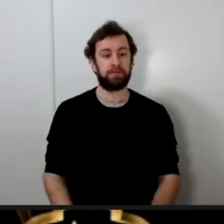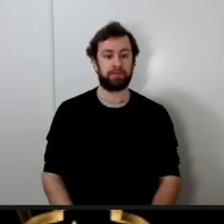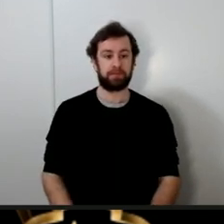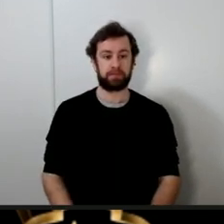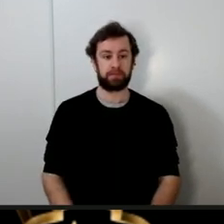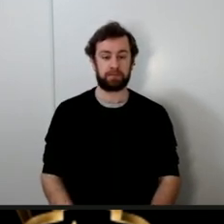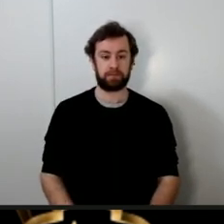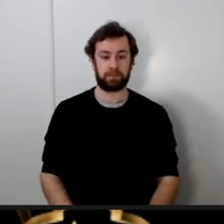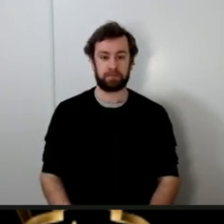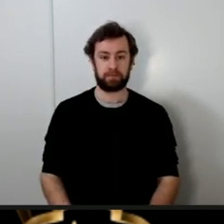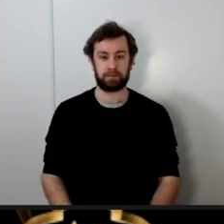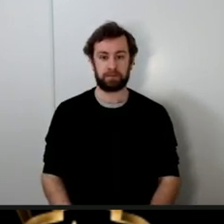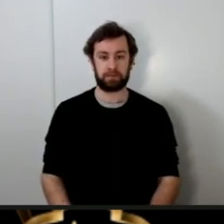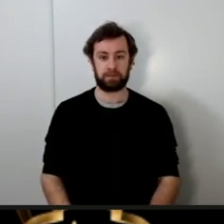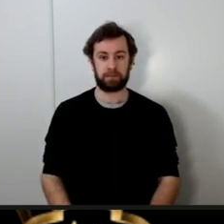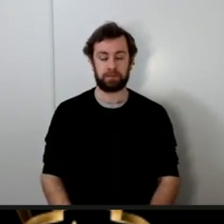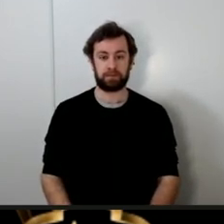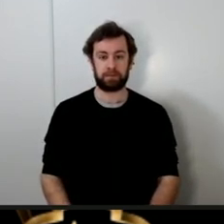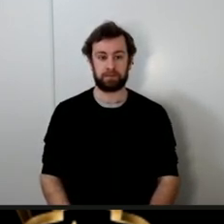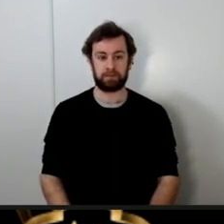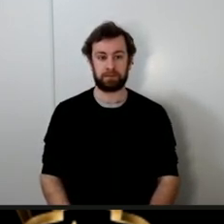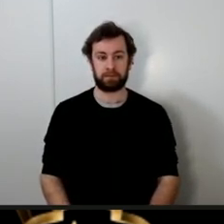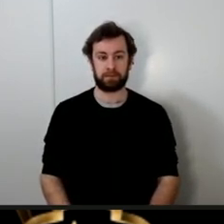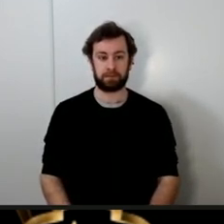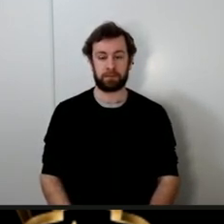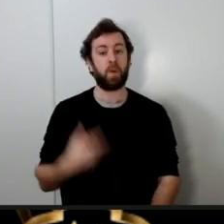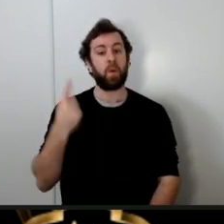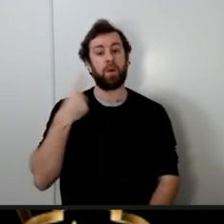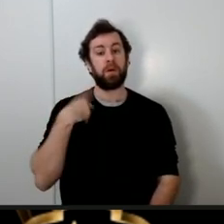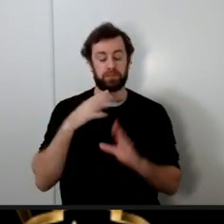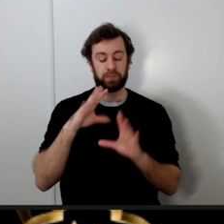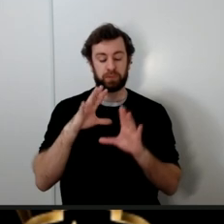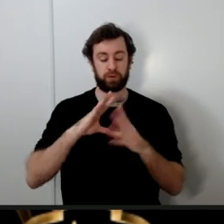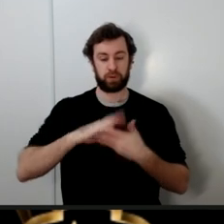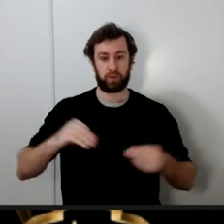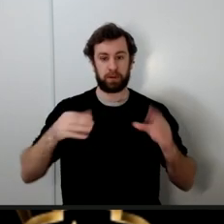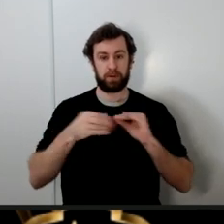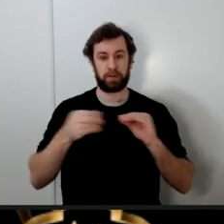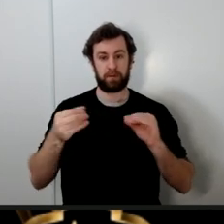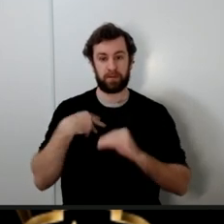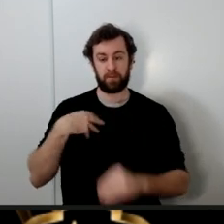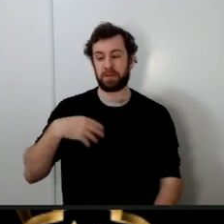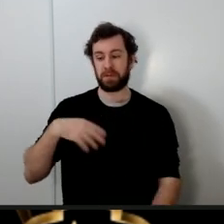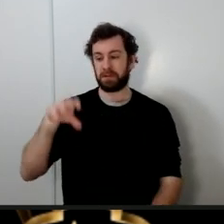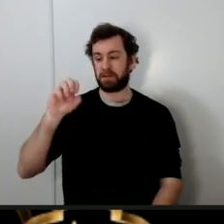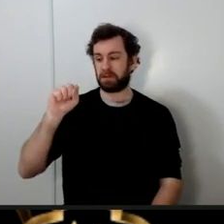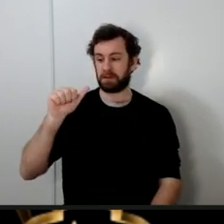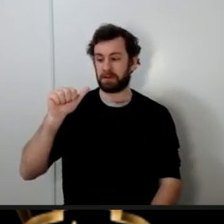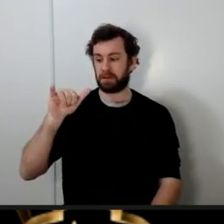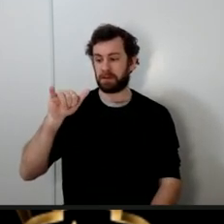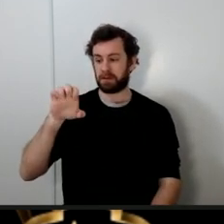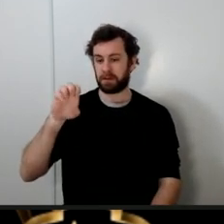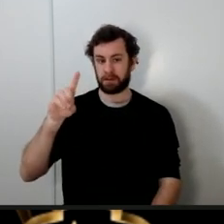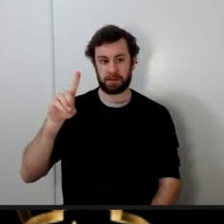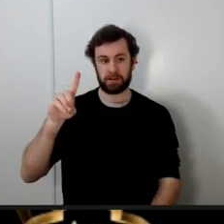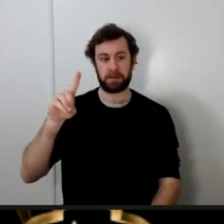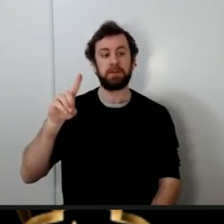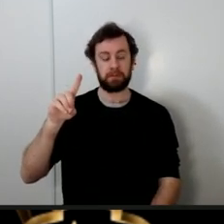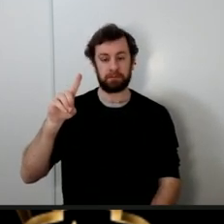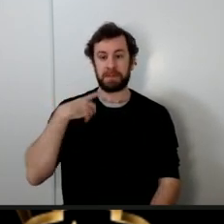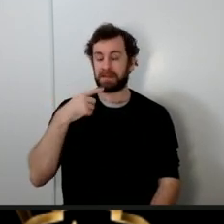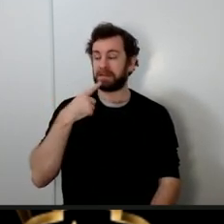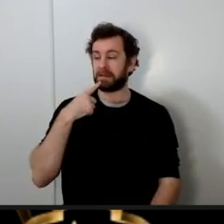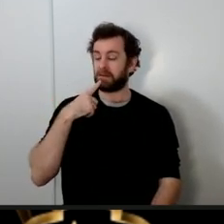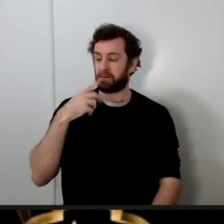narration is narrated from Abu Sa'id one of the companions of the prophet he said that the prophet said the following